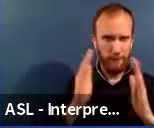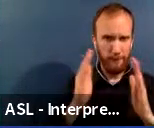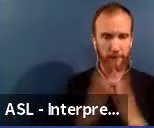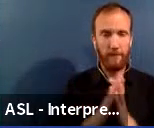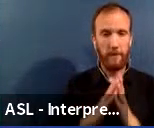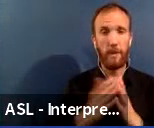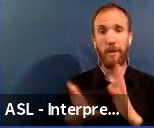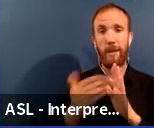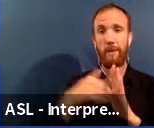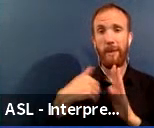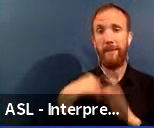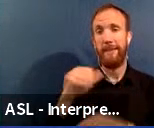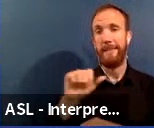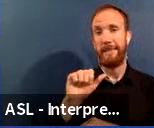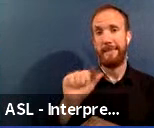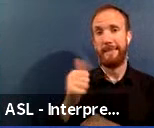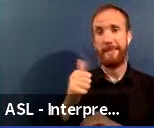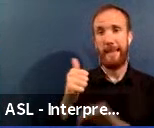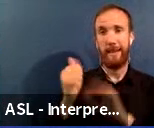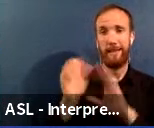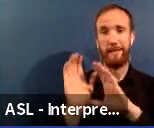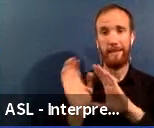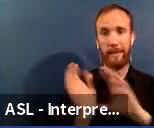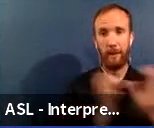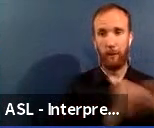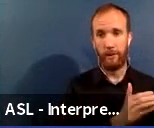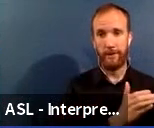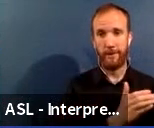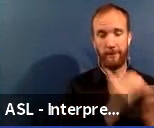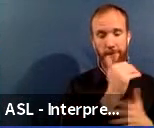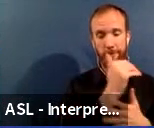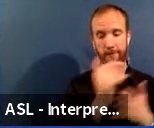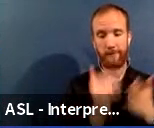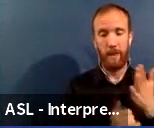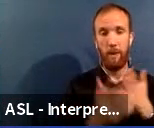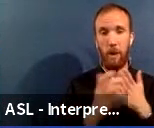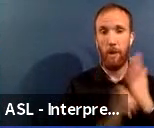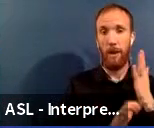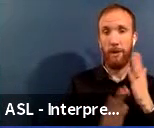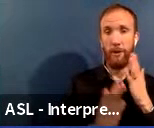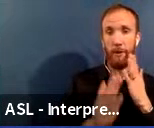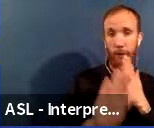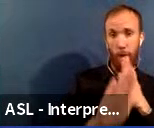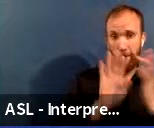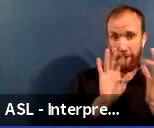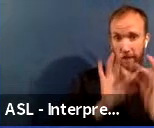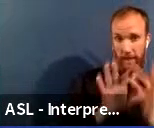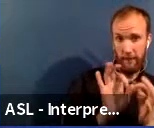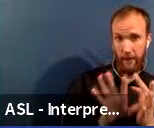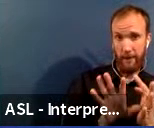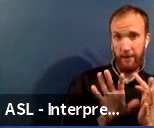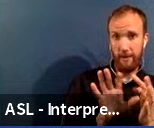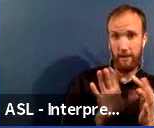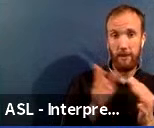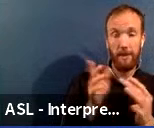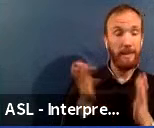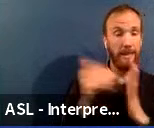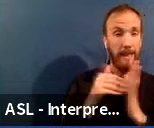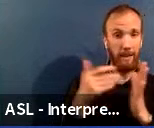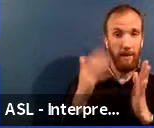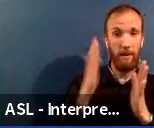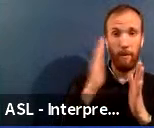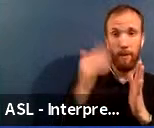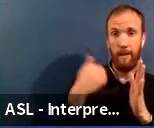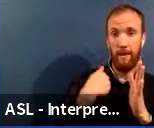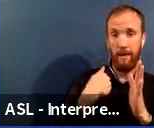categories that we are seeking to your feedback on via the survey that, again, is located